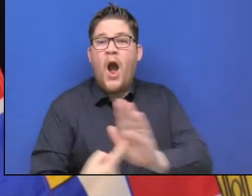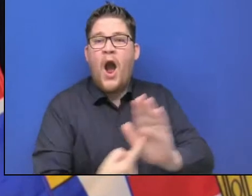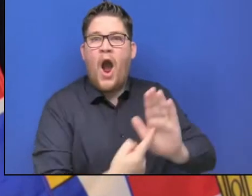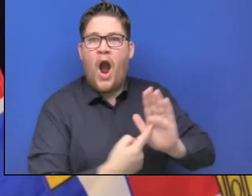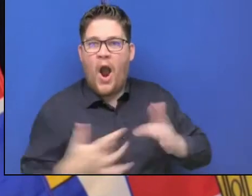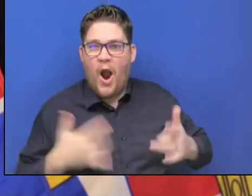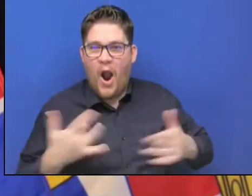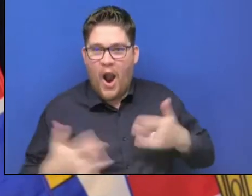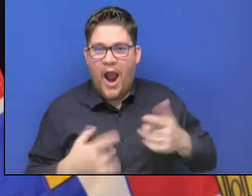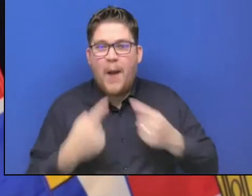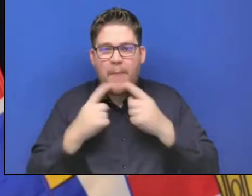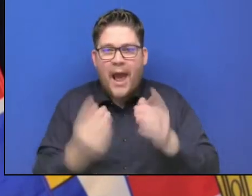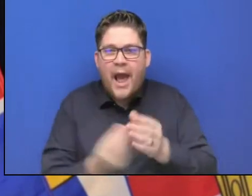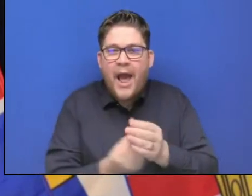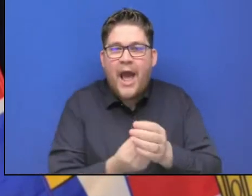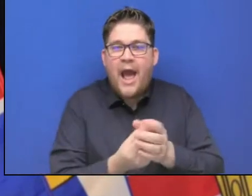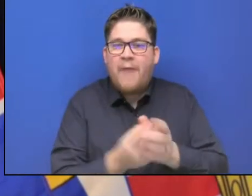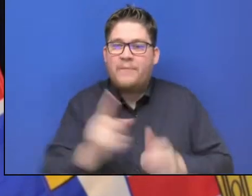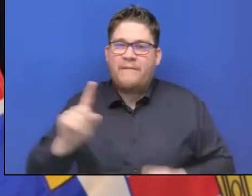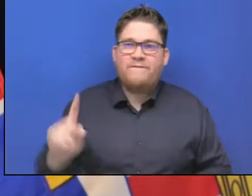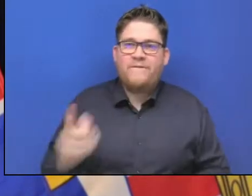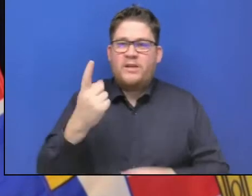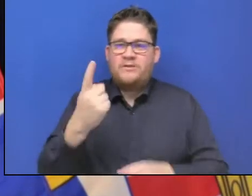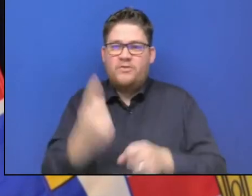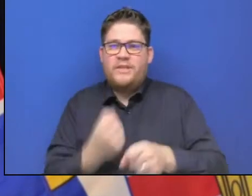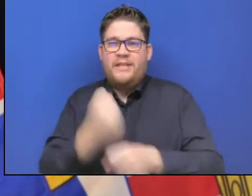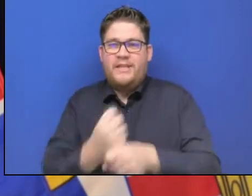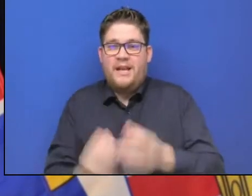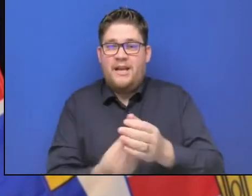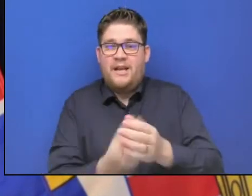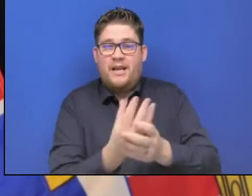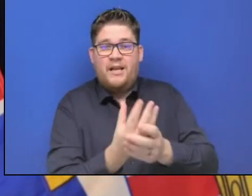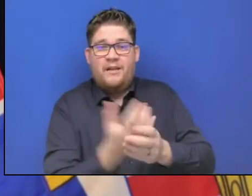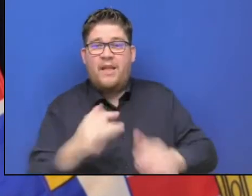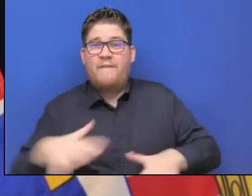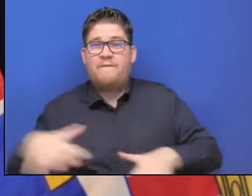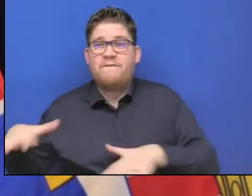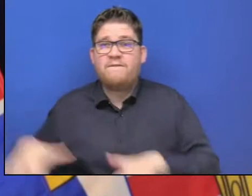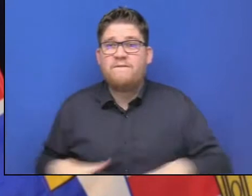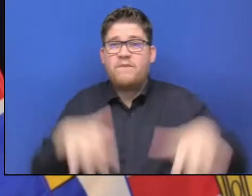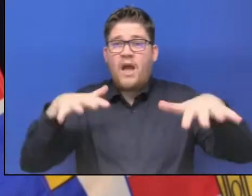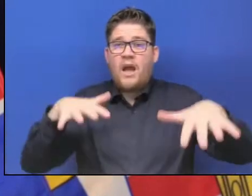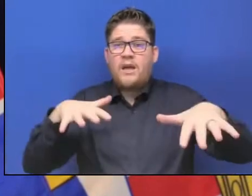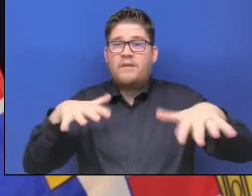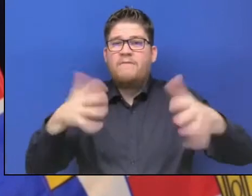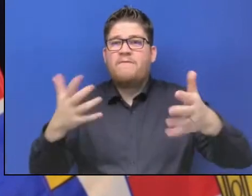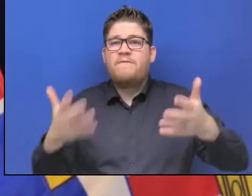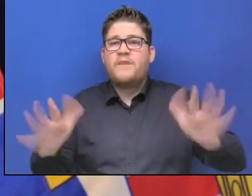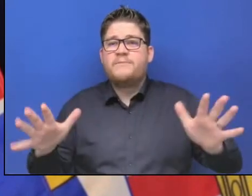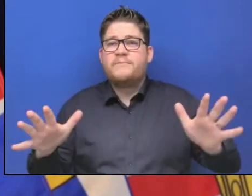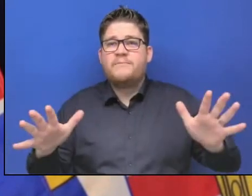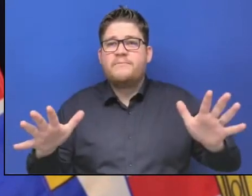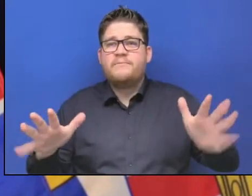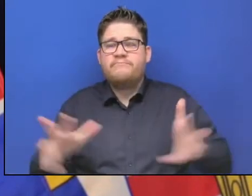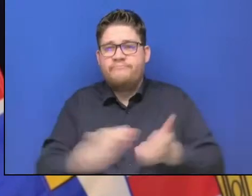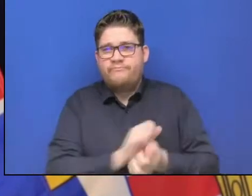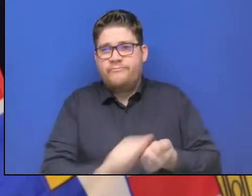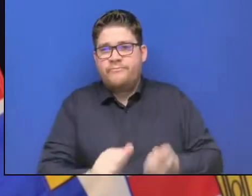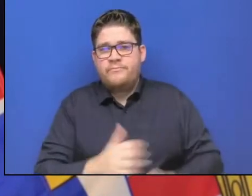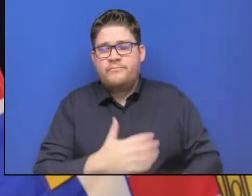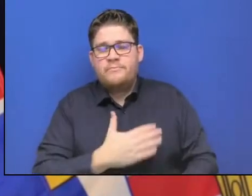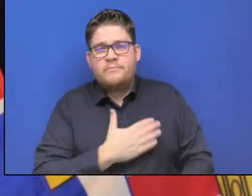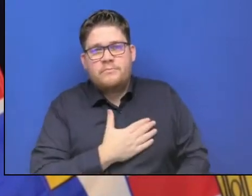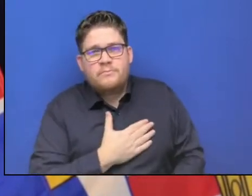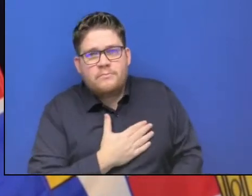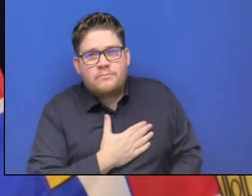be their first year. Unfortunately, that's all under water now. And our hearts are with them. It's devastating. We